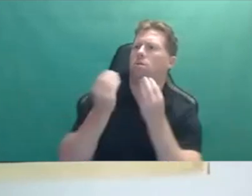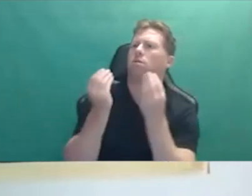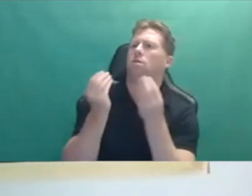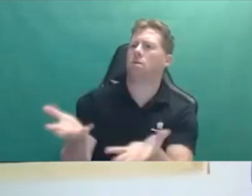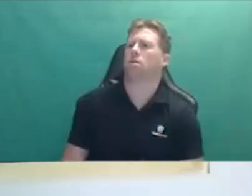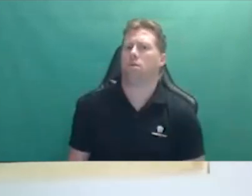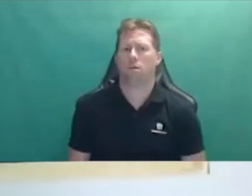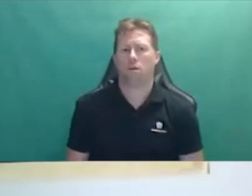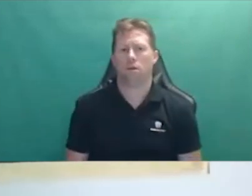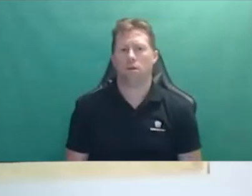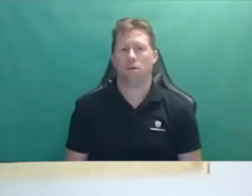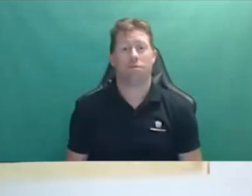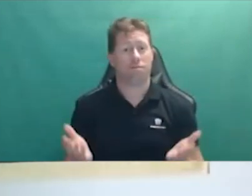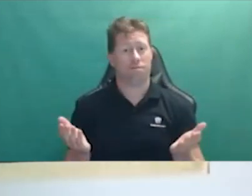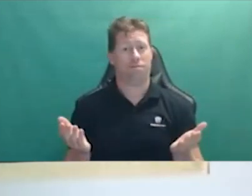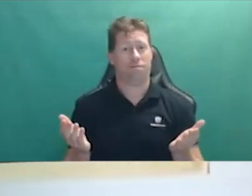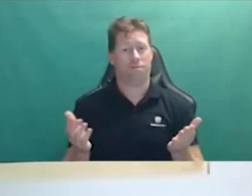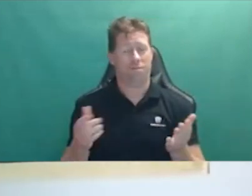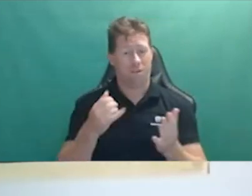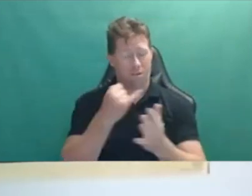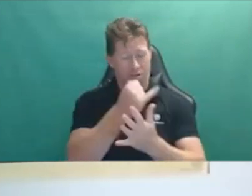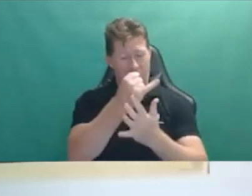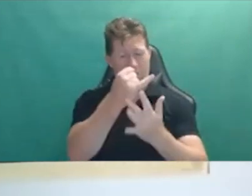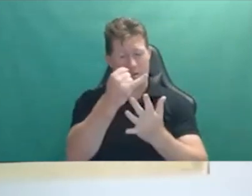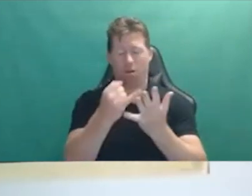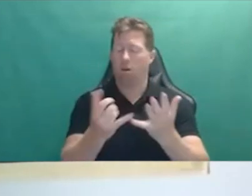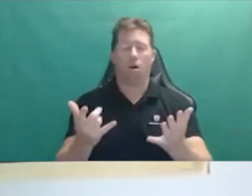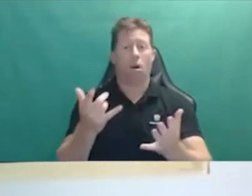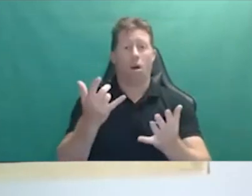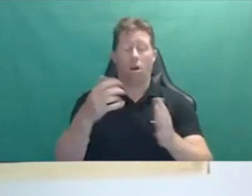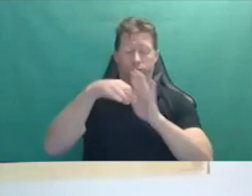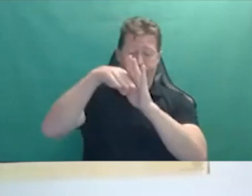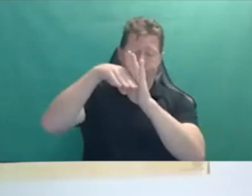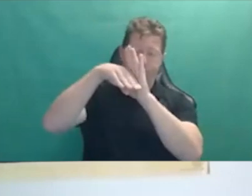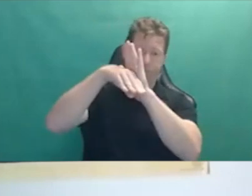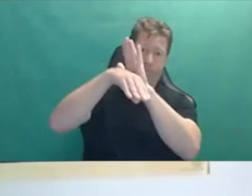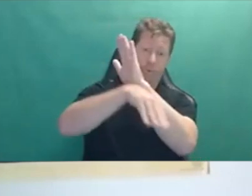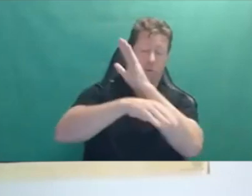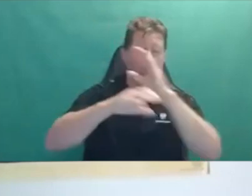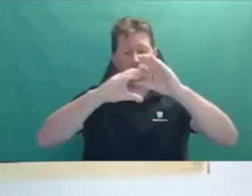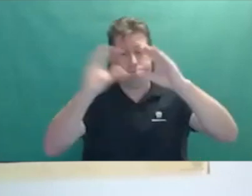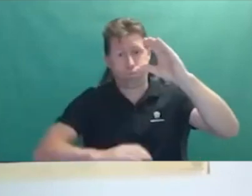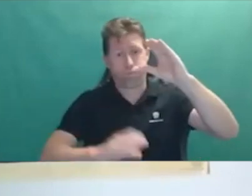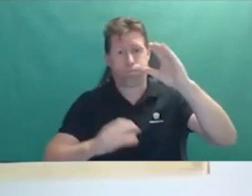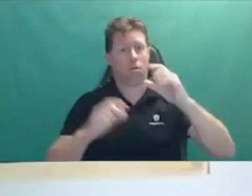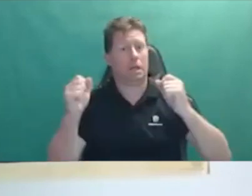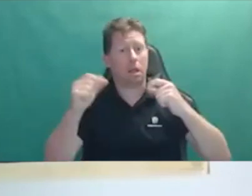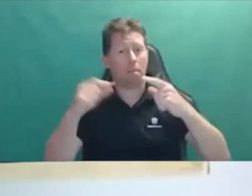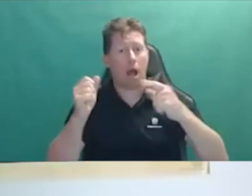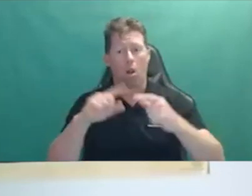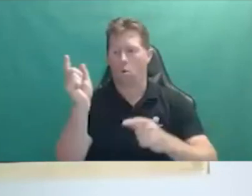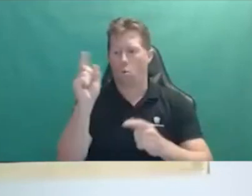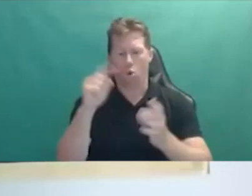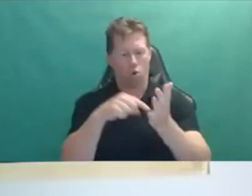assessment. So from there, it kind of got worse and worse. There was a lot of miscommunication via email about what tools would be